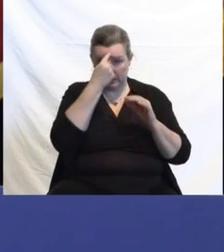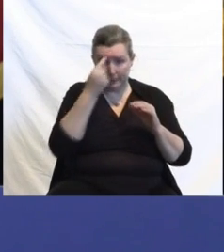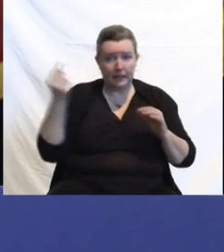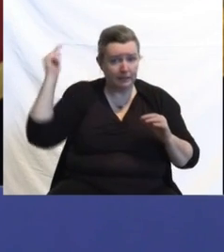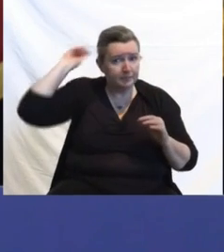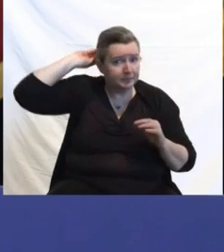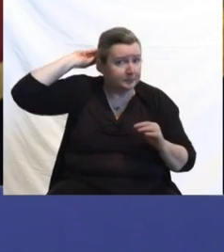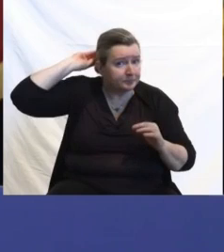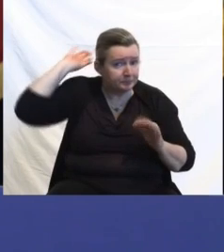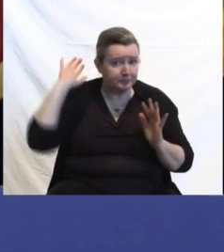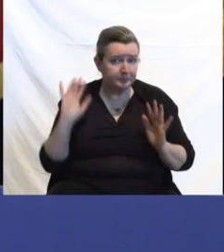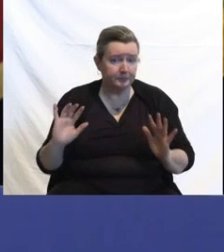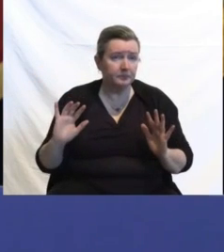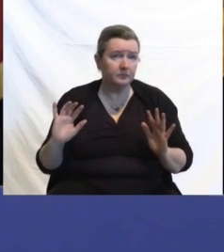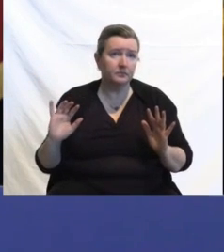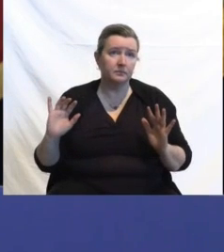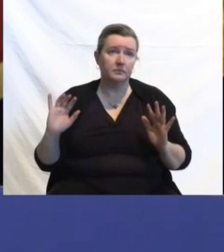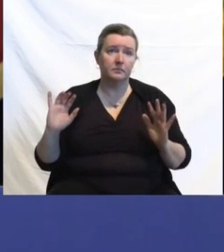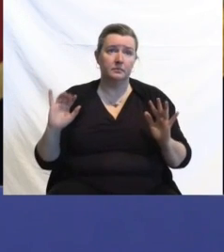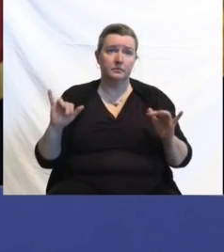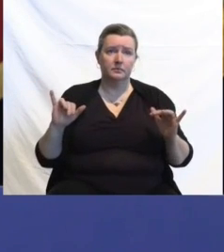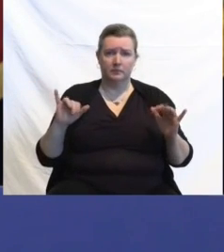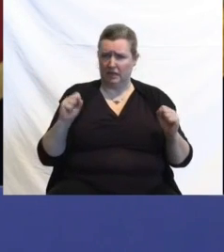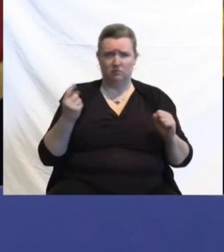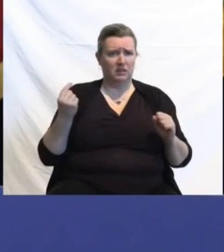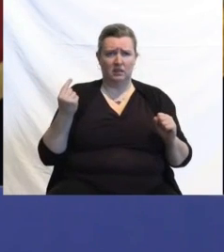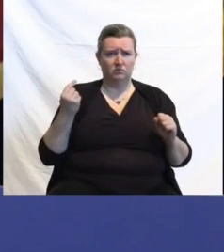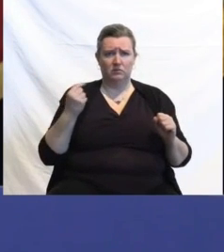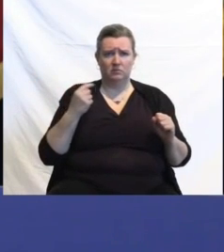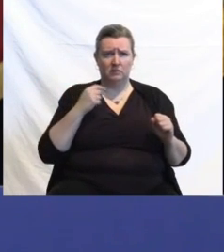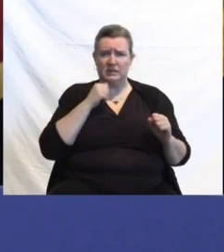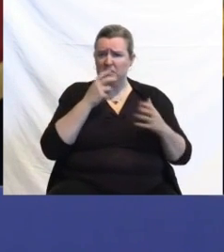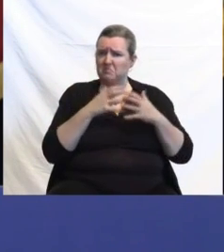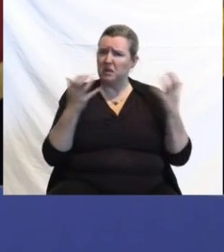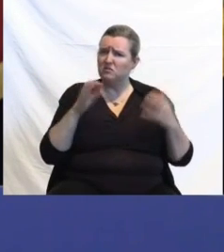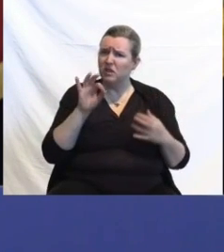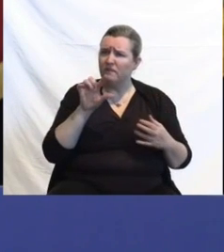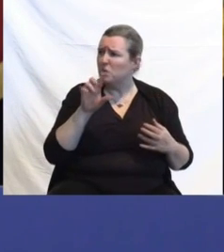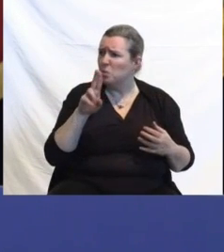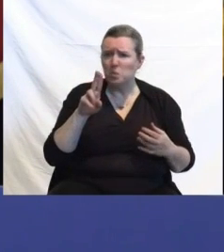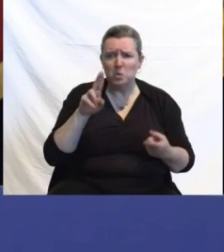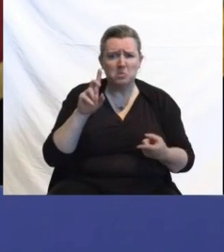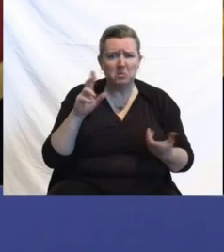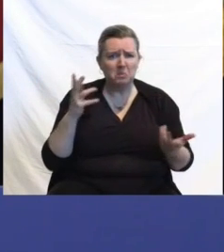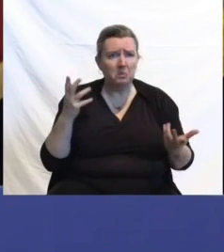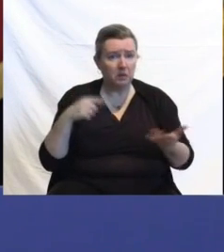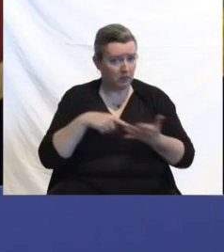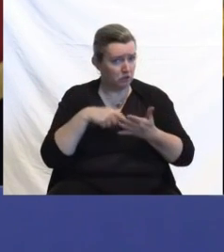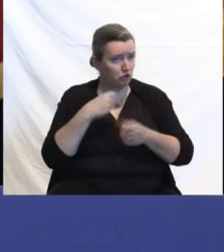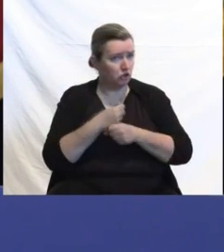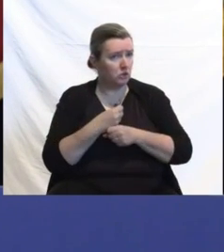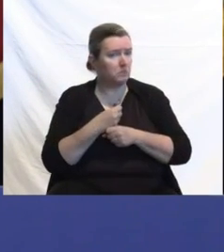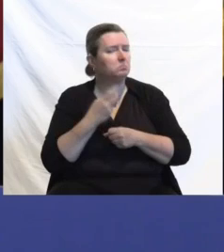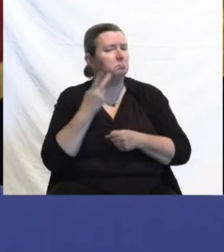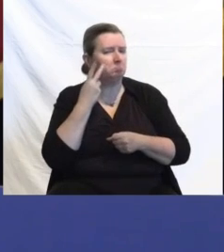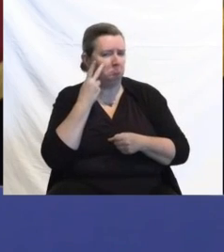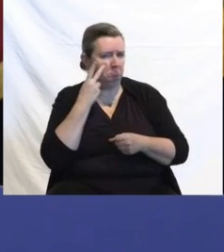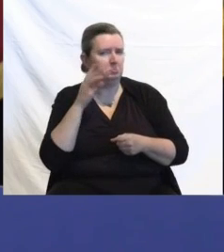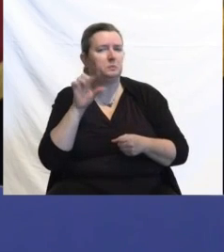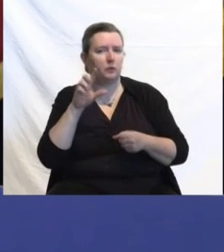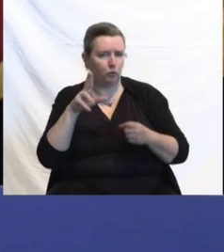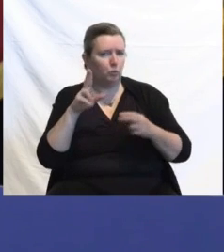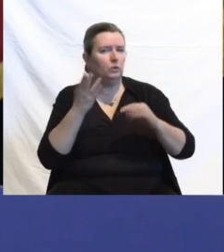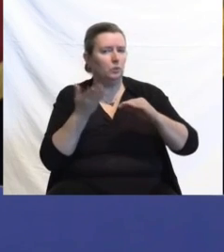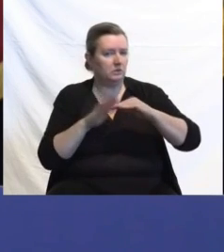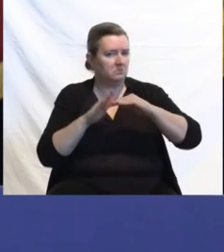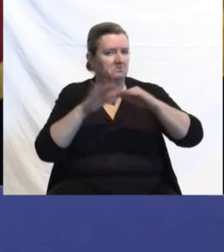you know, while last year we didn't see much flu activity, we're starting to see influenza activity pick up. And what